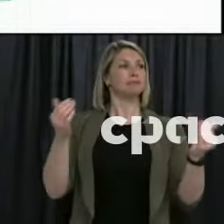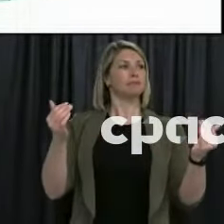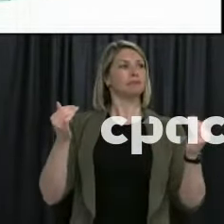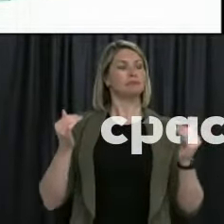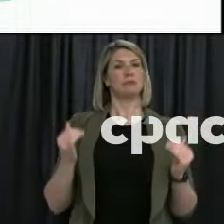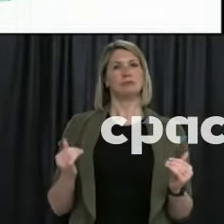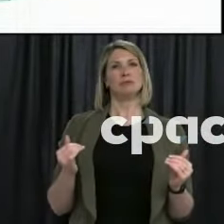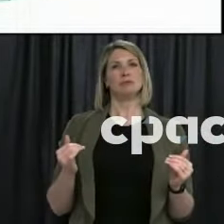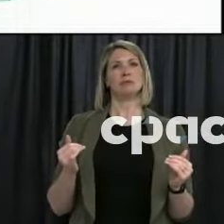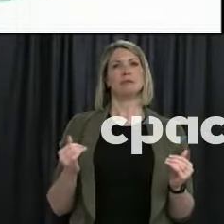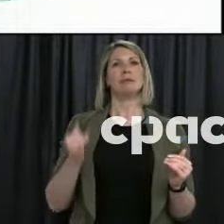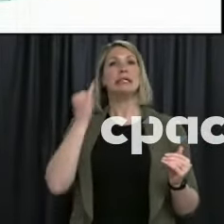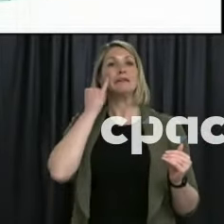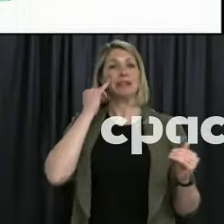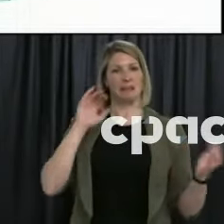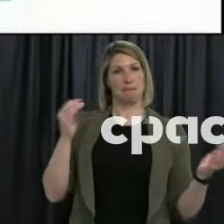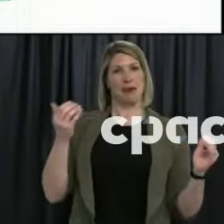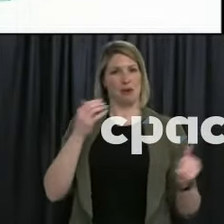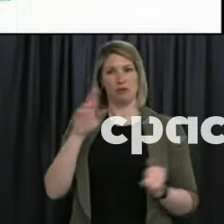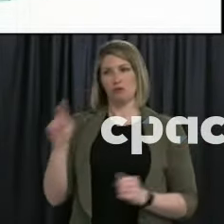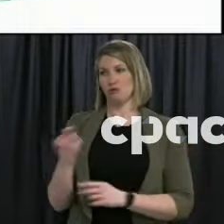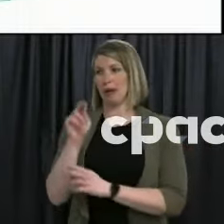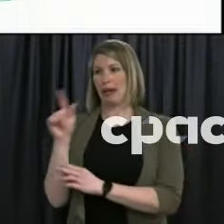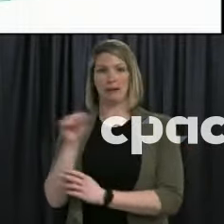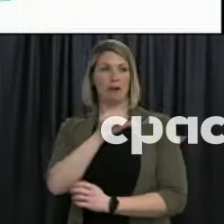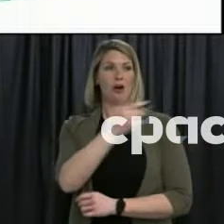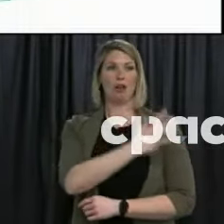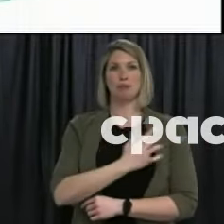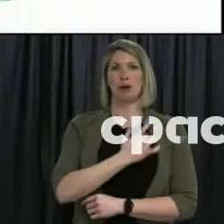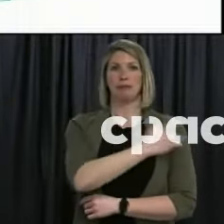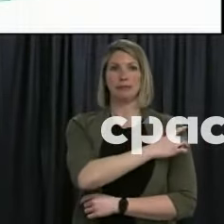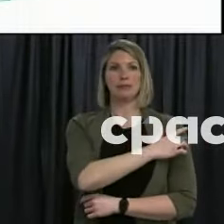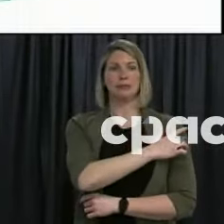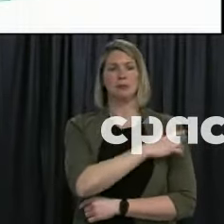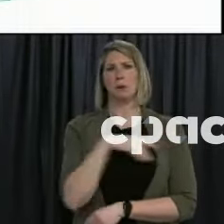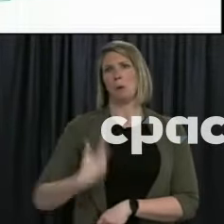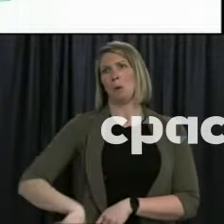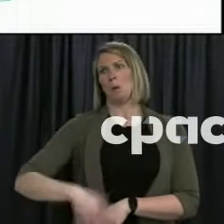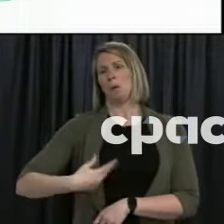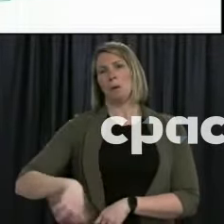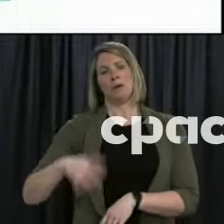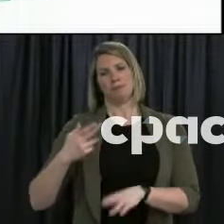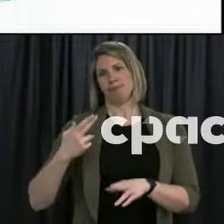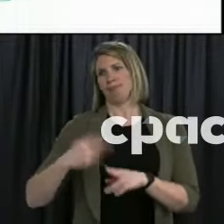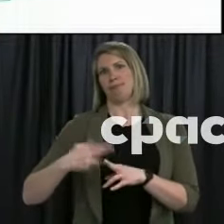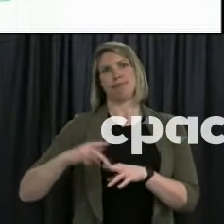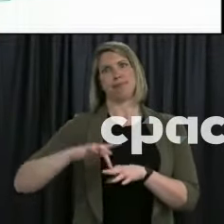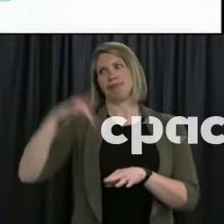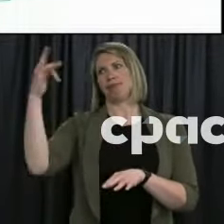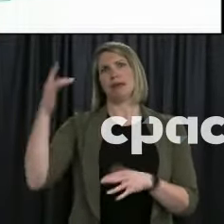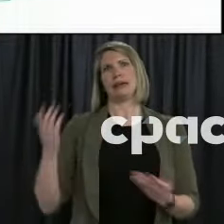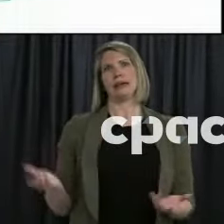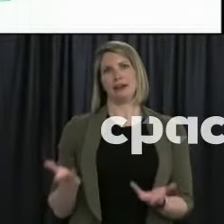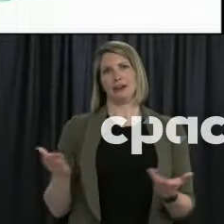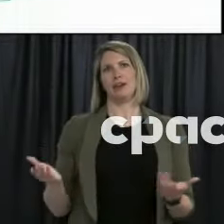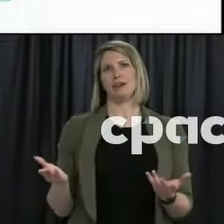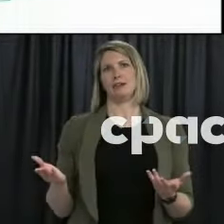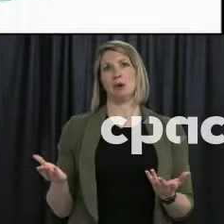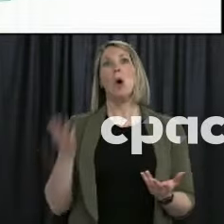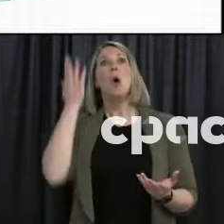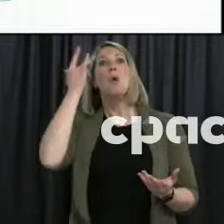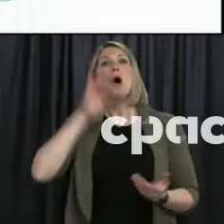as compared to other provinces, we've done exceptionally well. And so this is due to the collective efforts, again, of the Newfoundland and